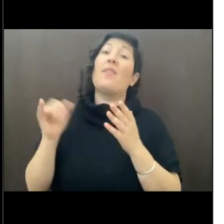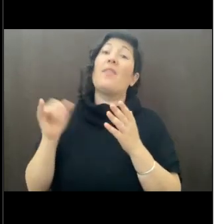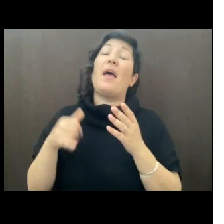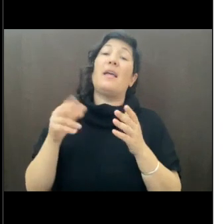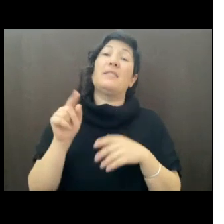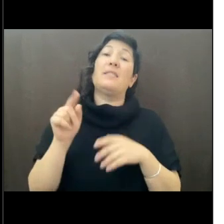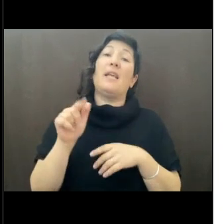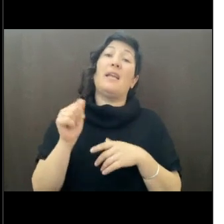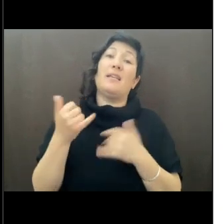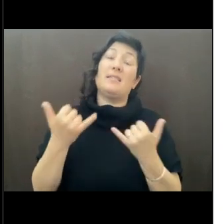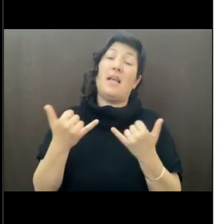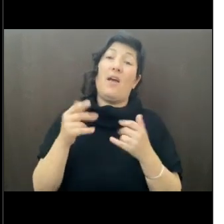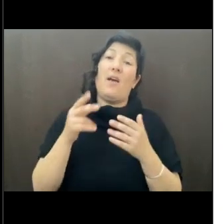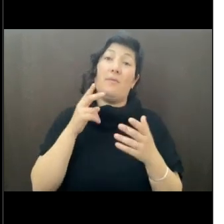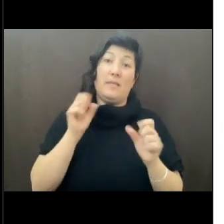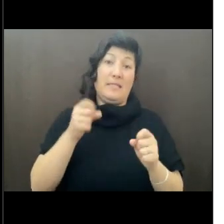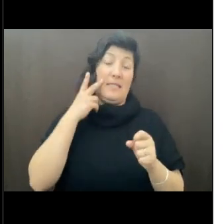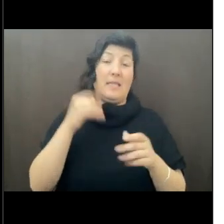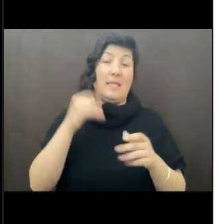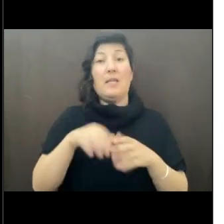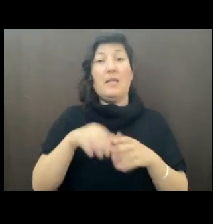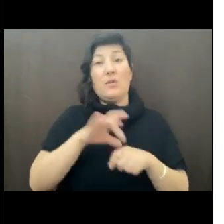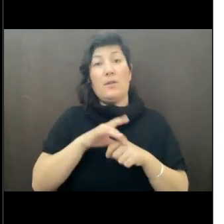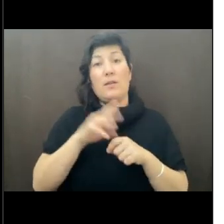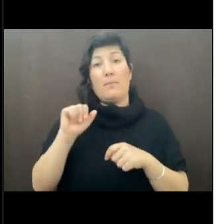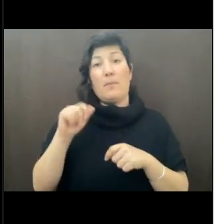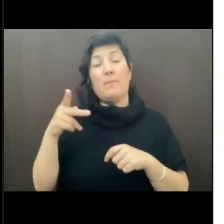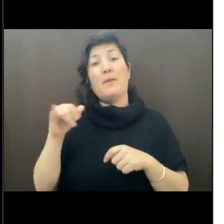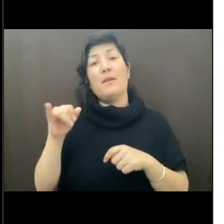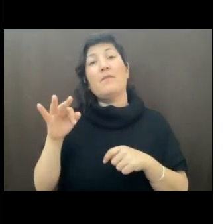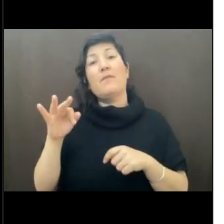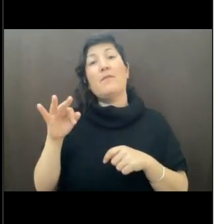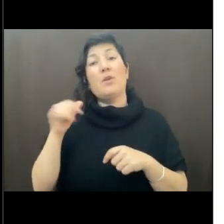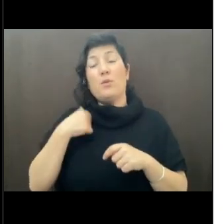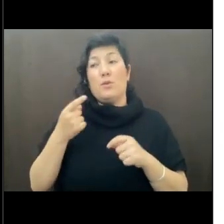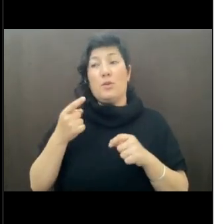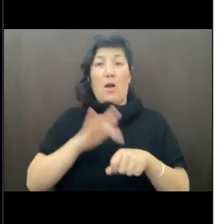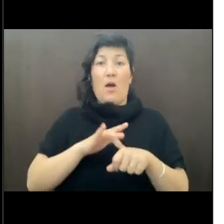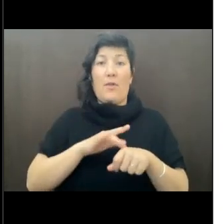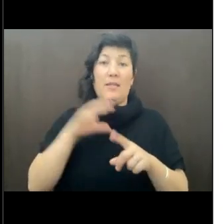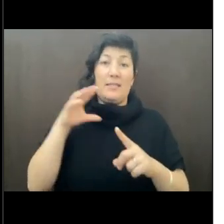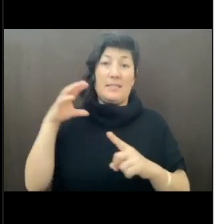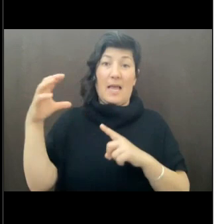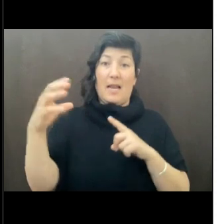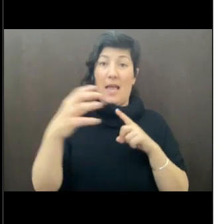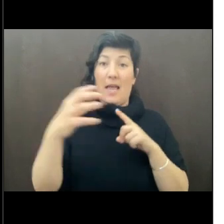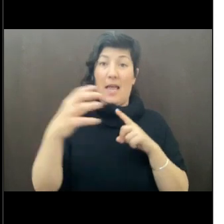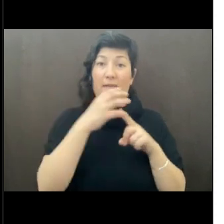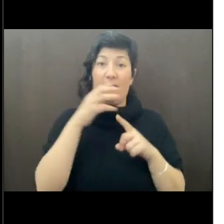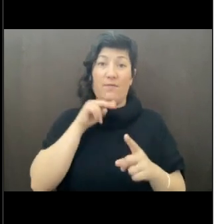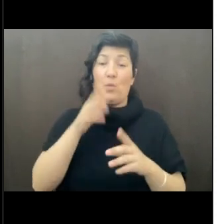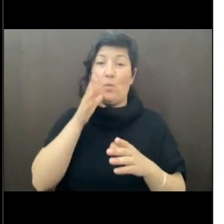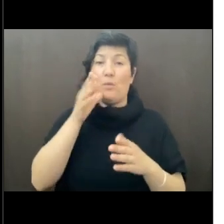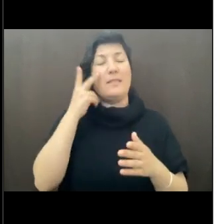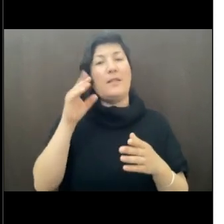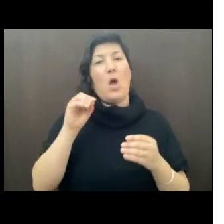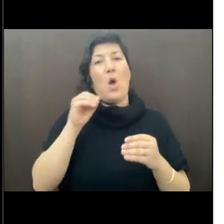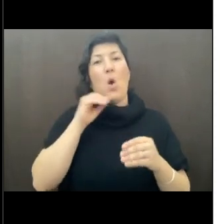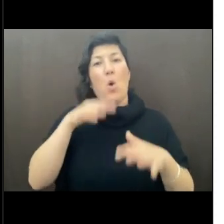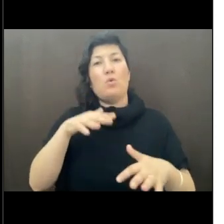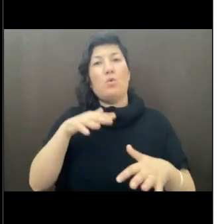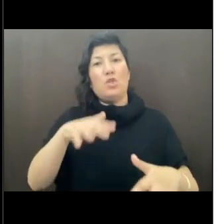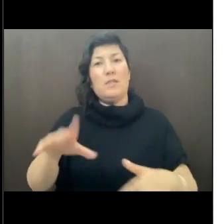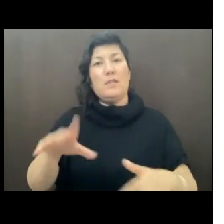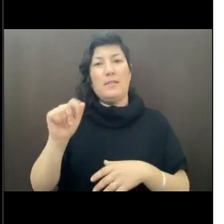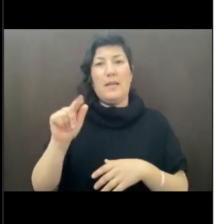maps in that background layer. If you turn on the satellite view, you'll see this ocean data in there. This is a story of not